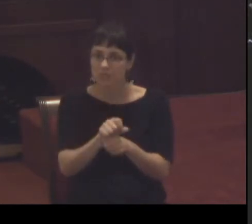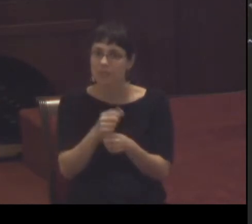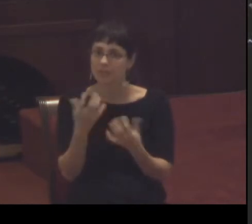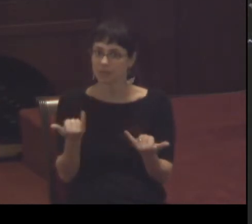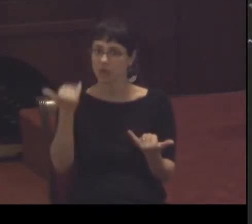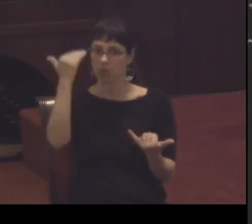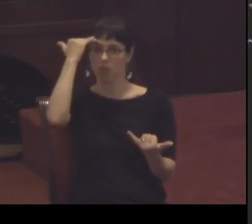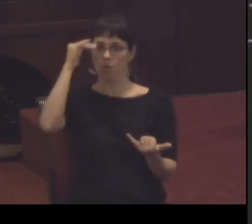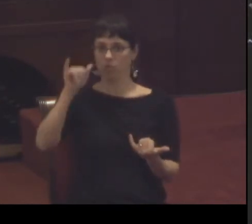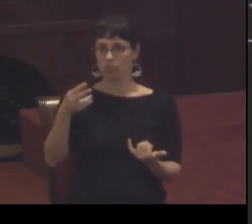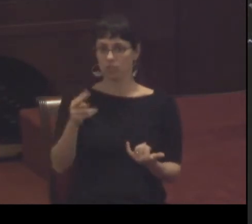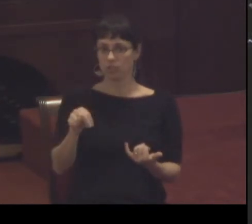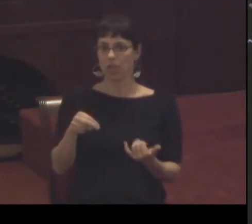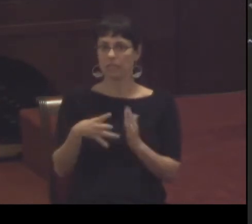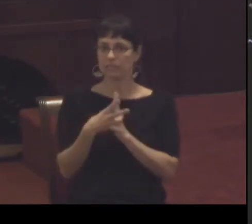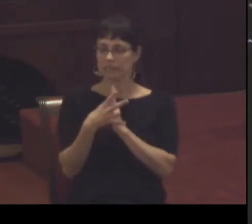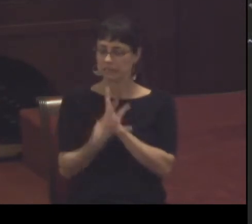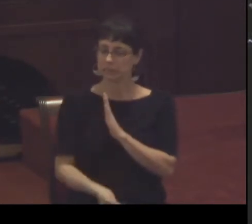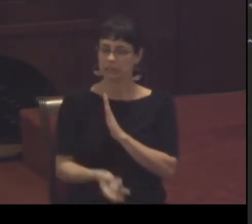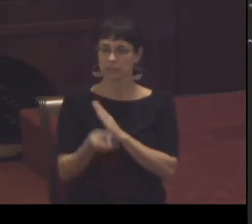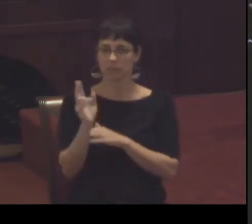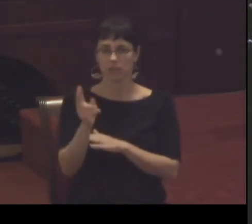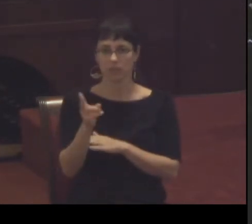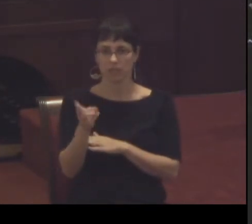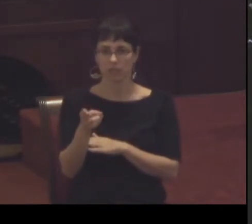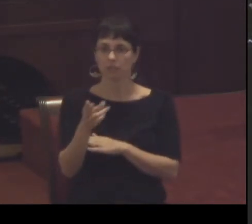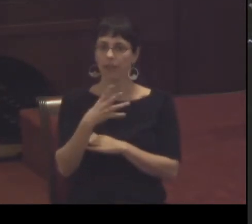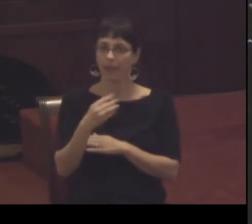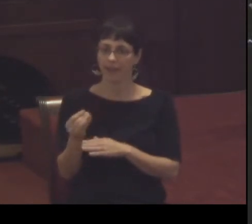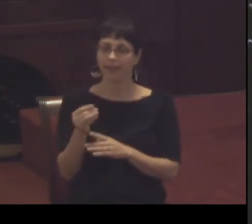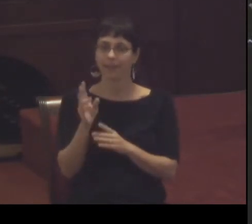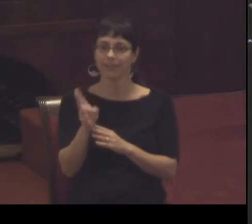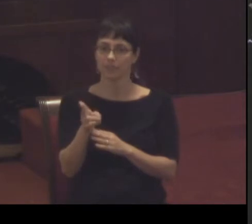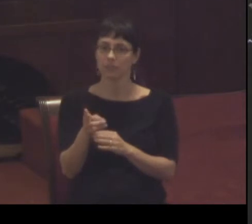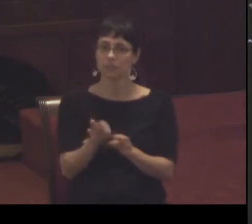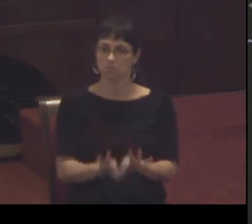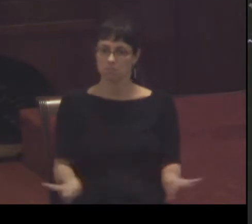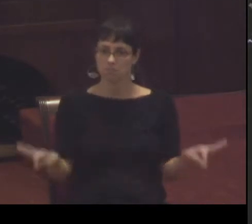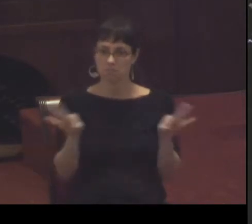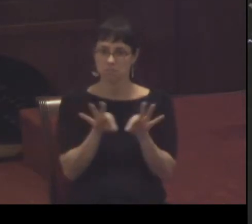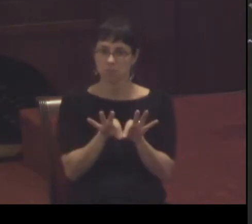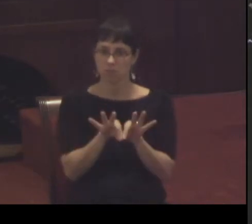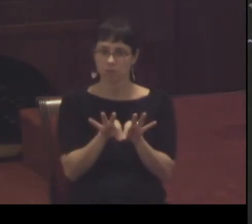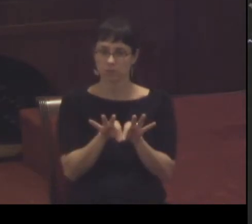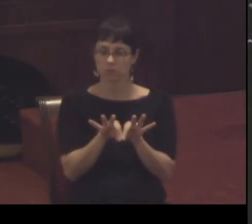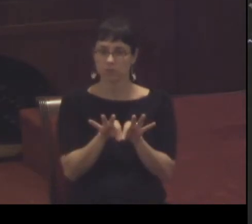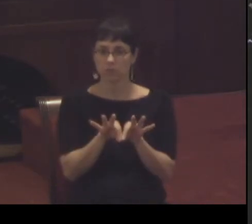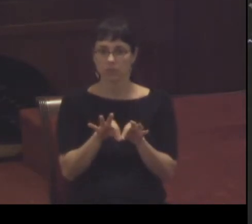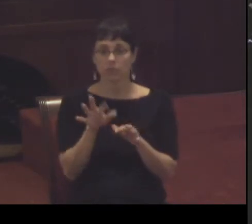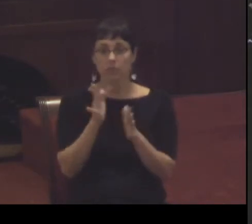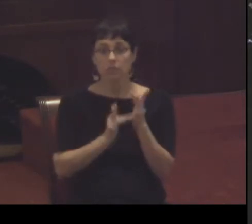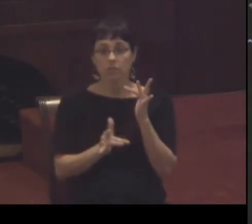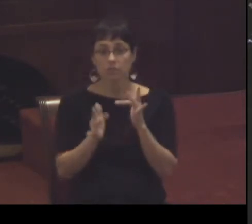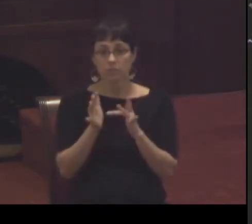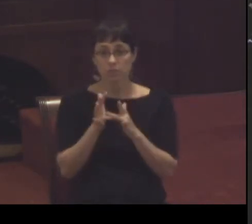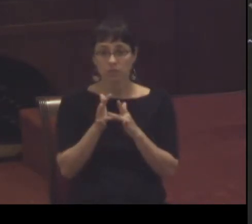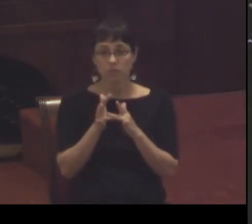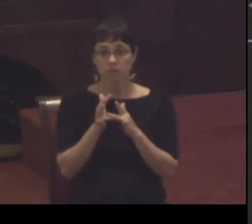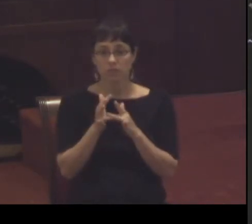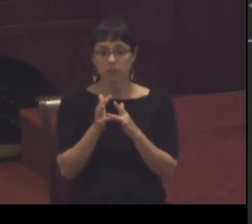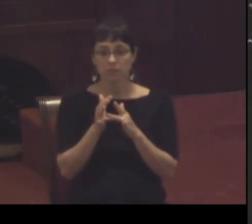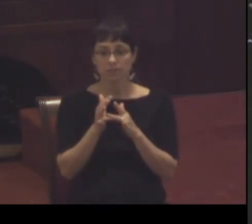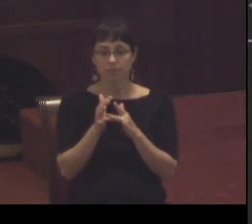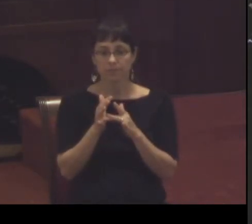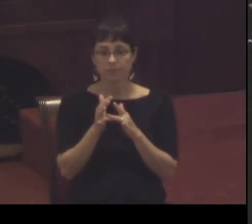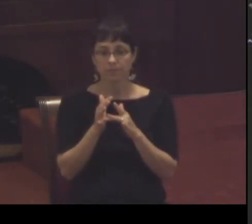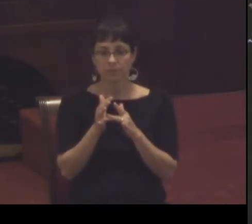importantly he's historic he wants to situate Jesus in all his historical details into his historic